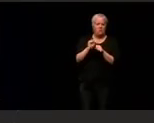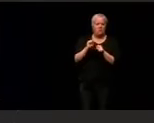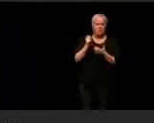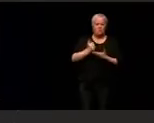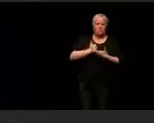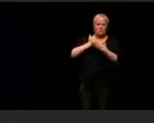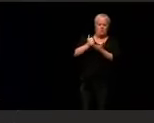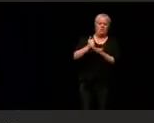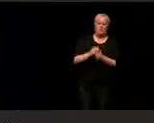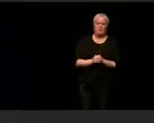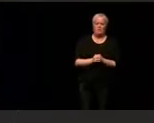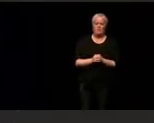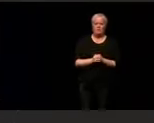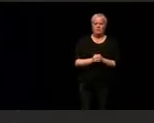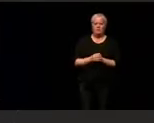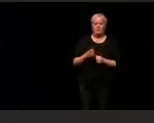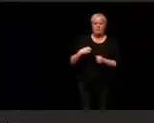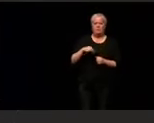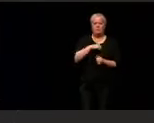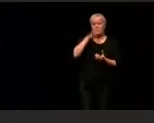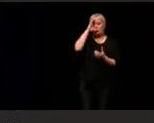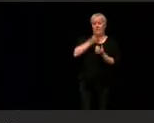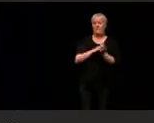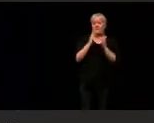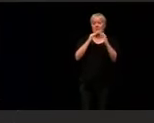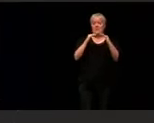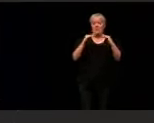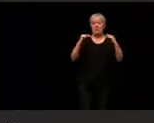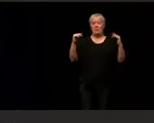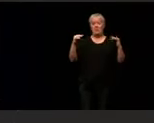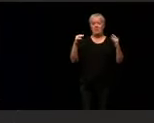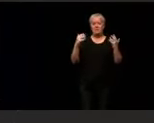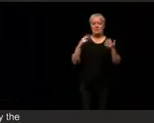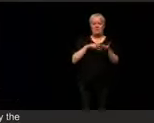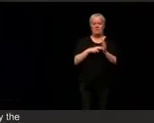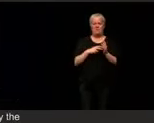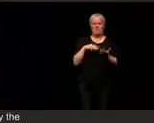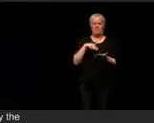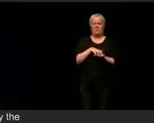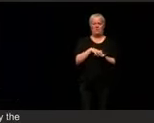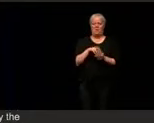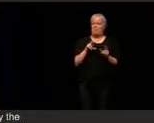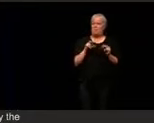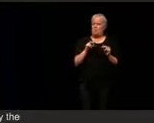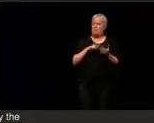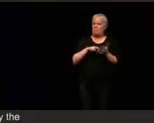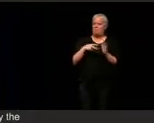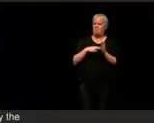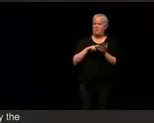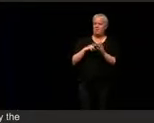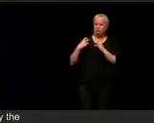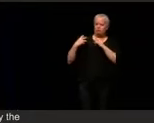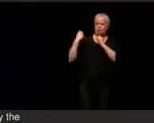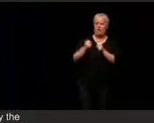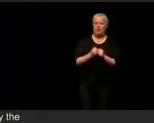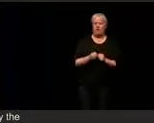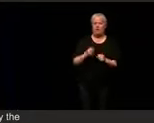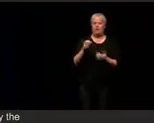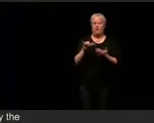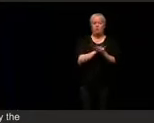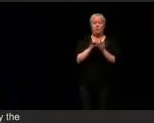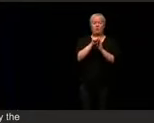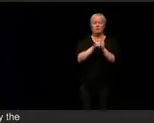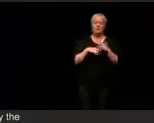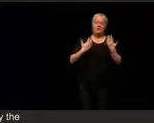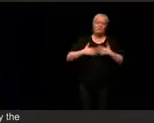strength. It is not a weakness. We are a gorgeous mosaic of people here in New York State from all